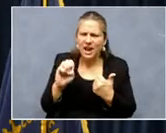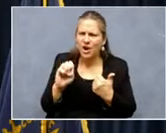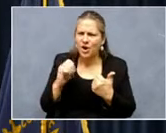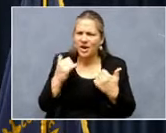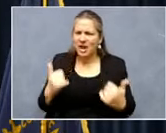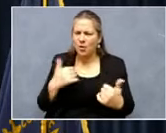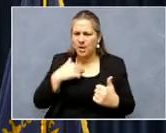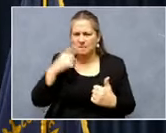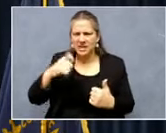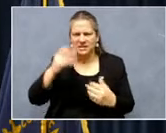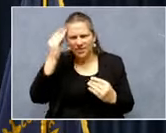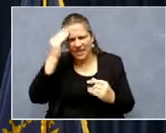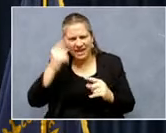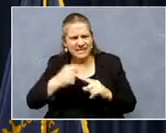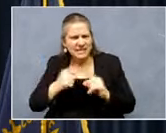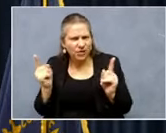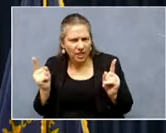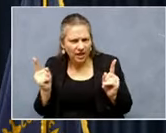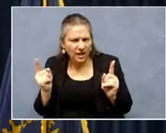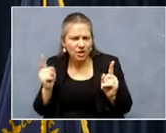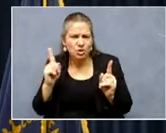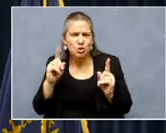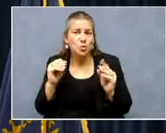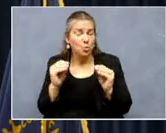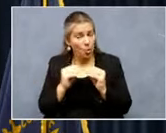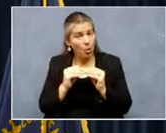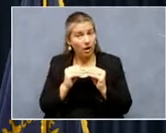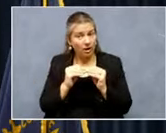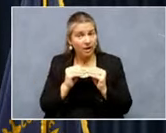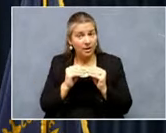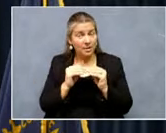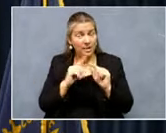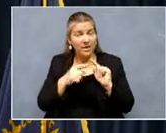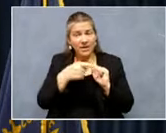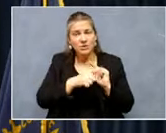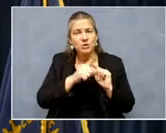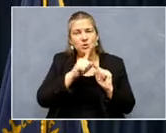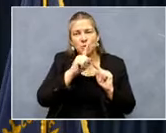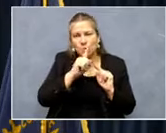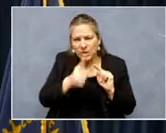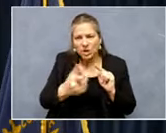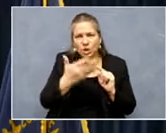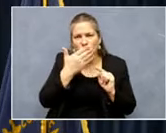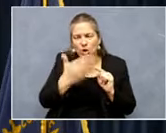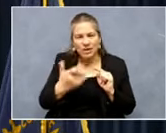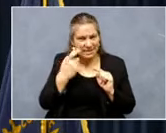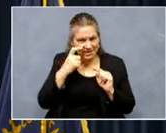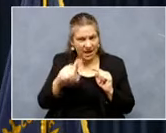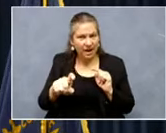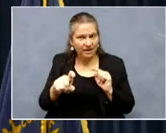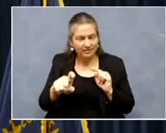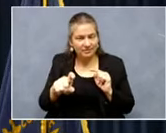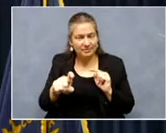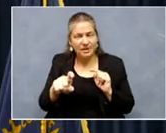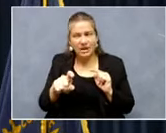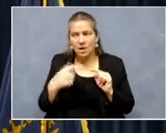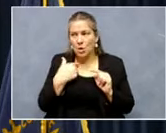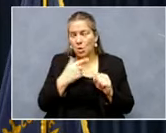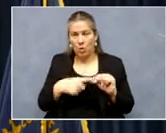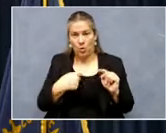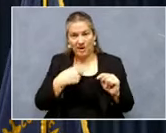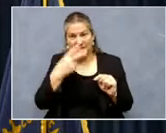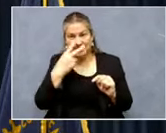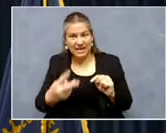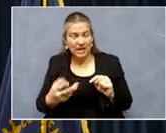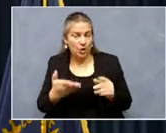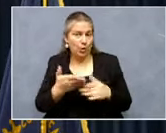think differently and do more, but this is a really good sign. Um, and, and what we're seeing, whether it's through